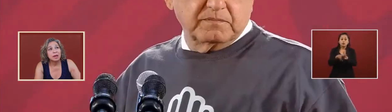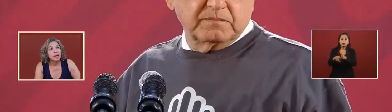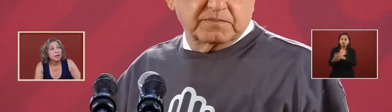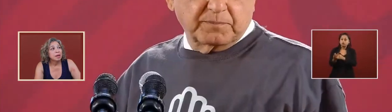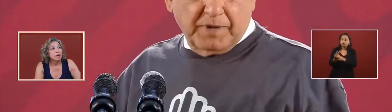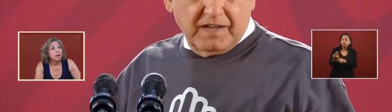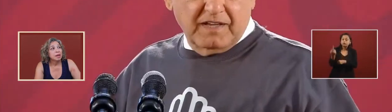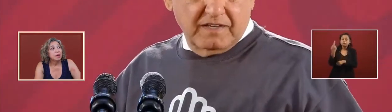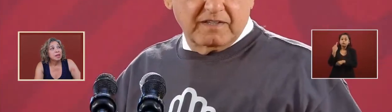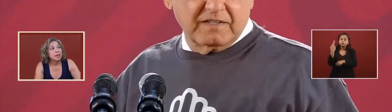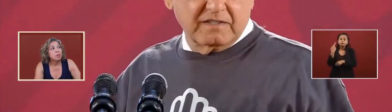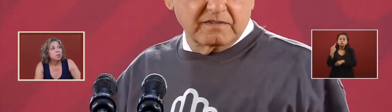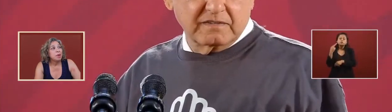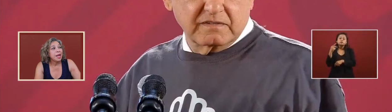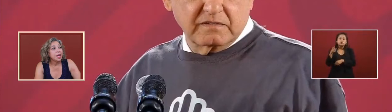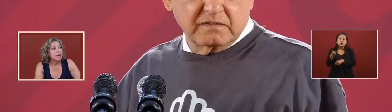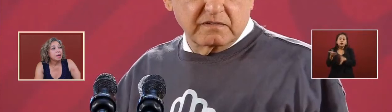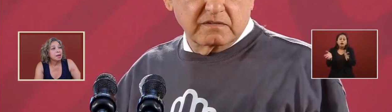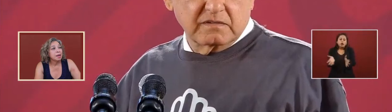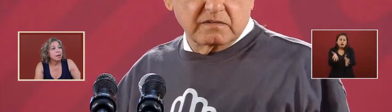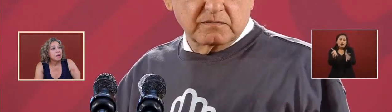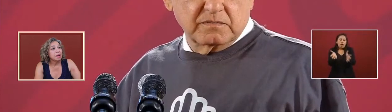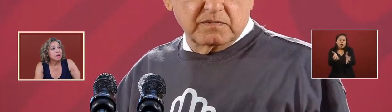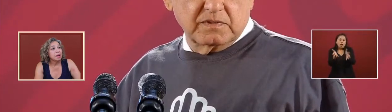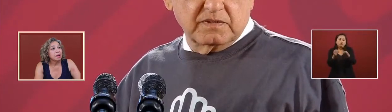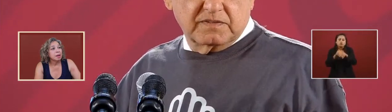they would pay